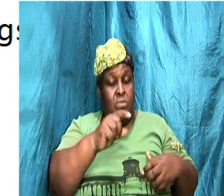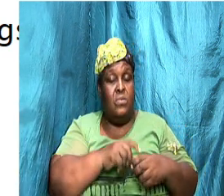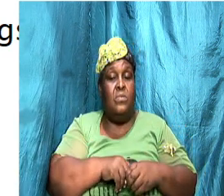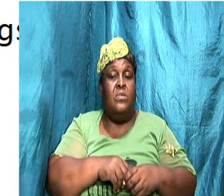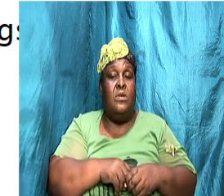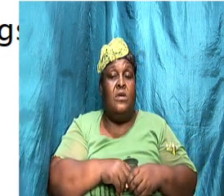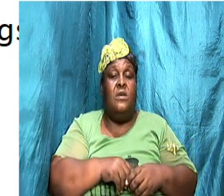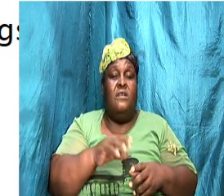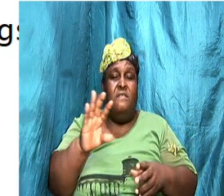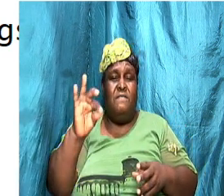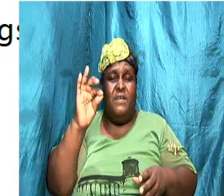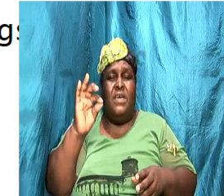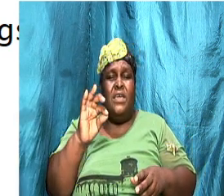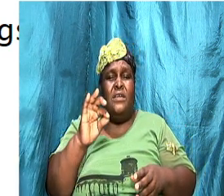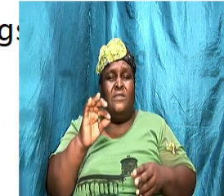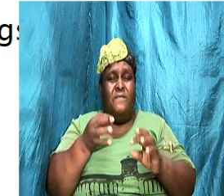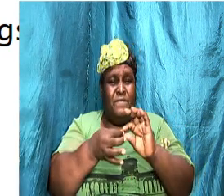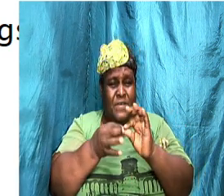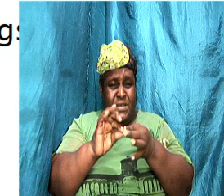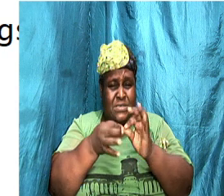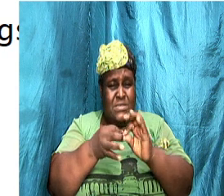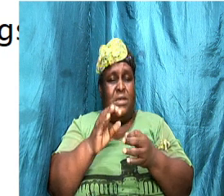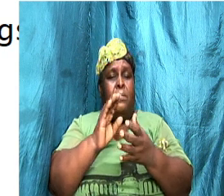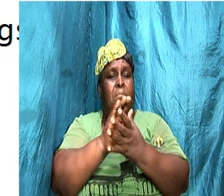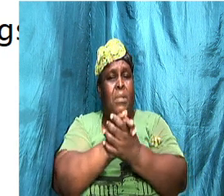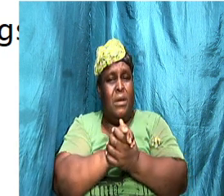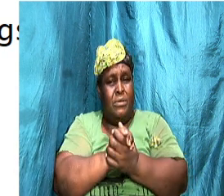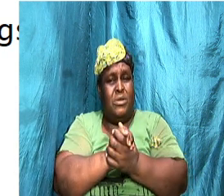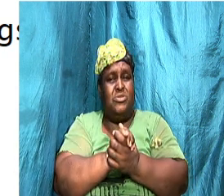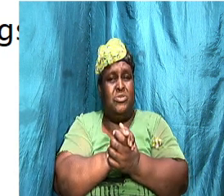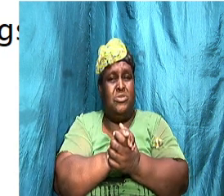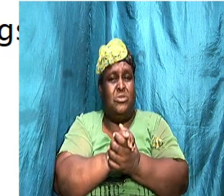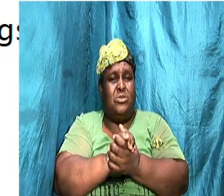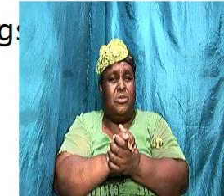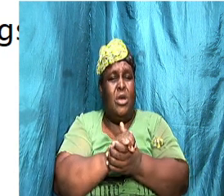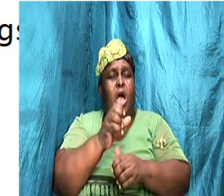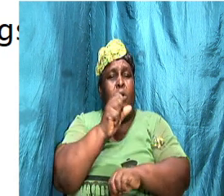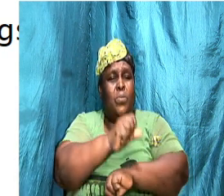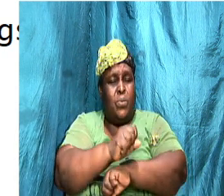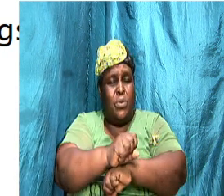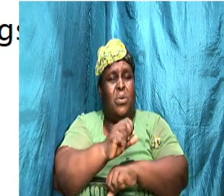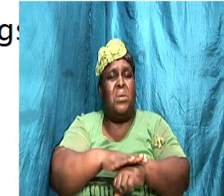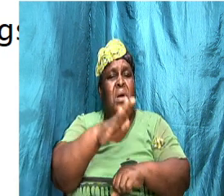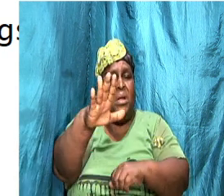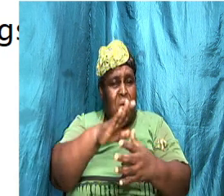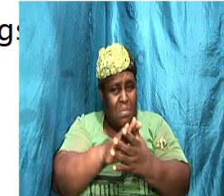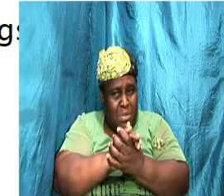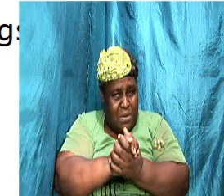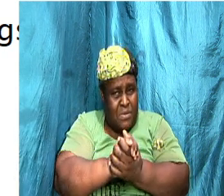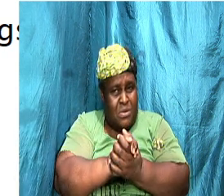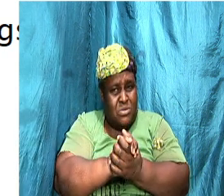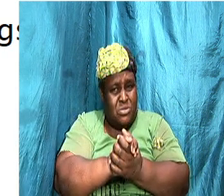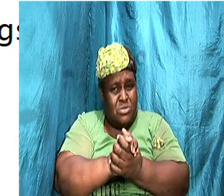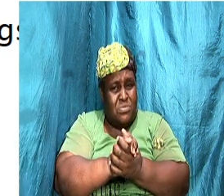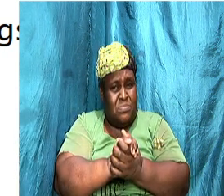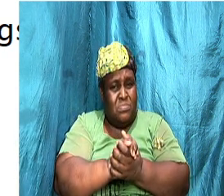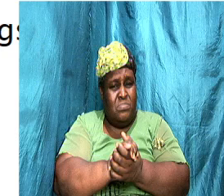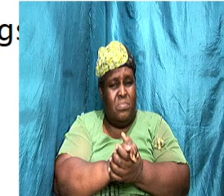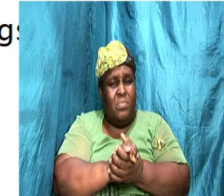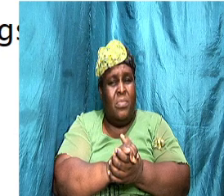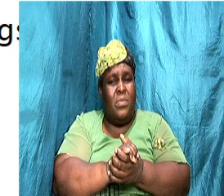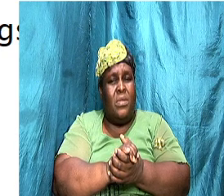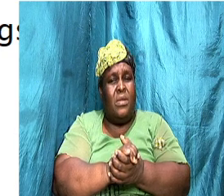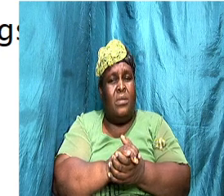we have to keep going back to the drawing board until we find something that is mutually acceptable a true